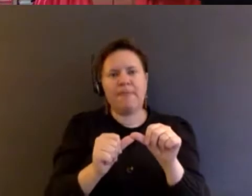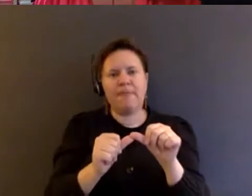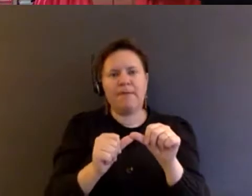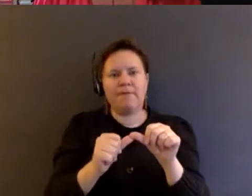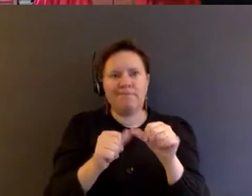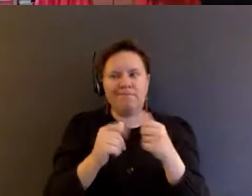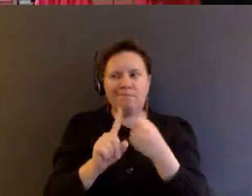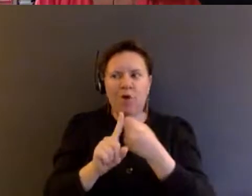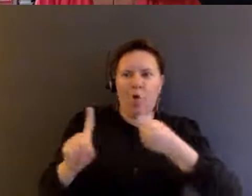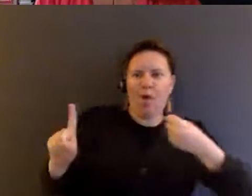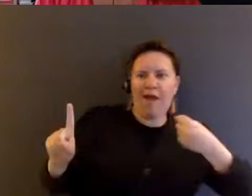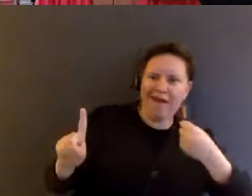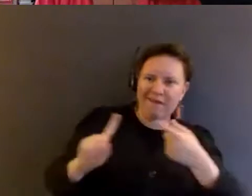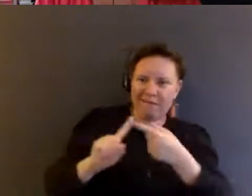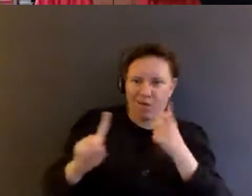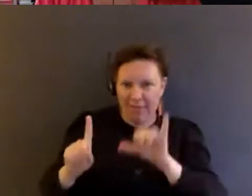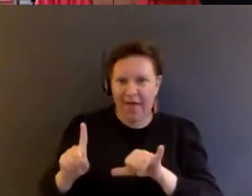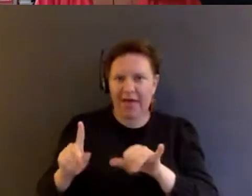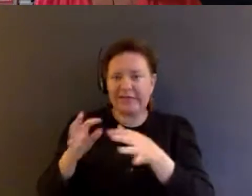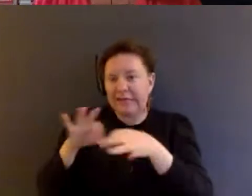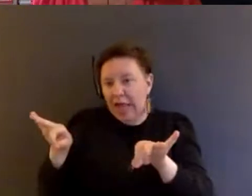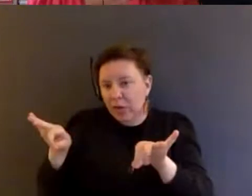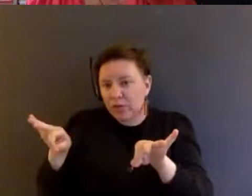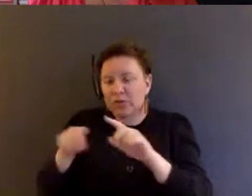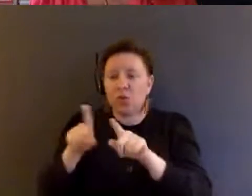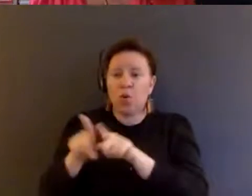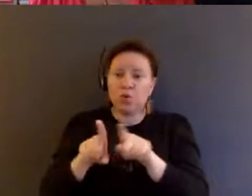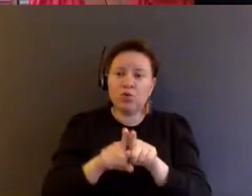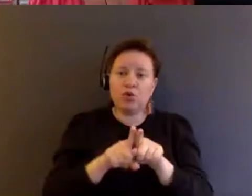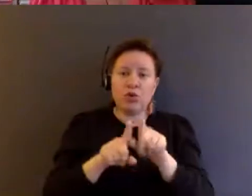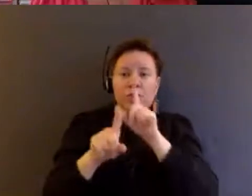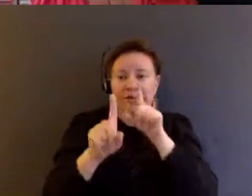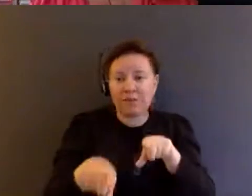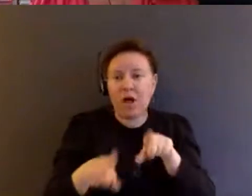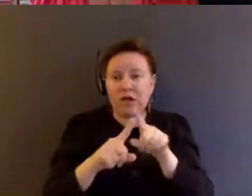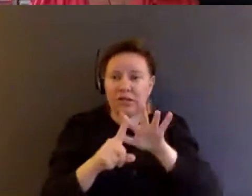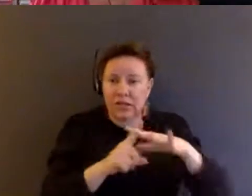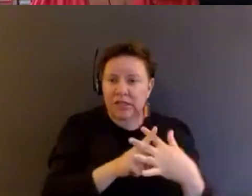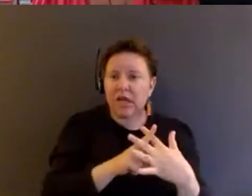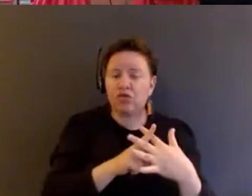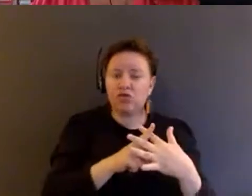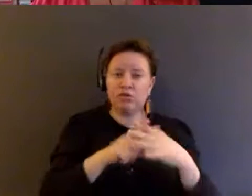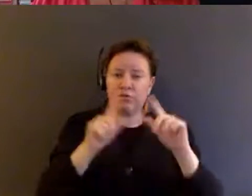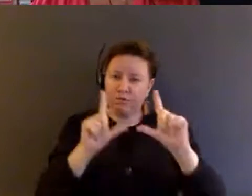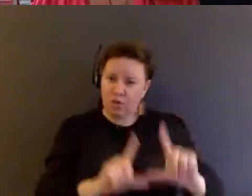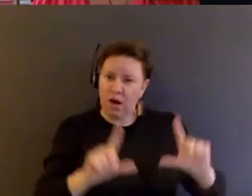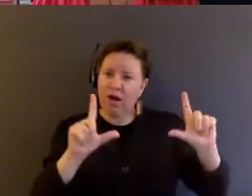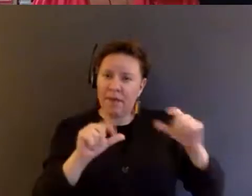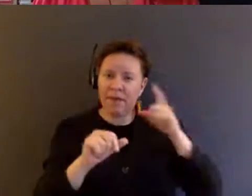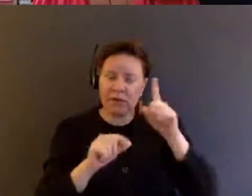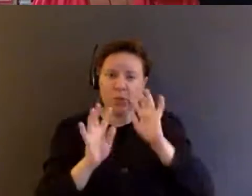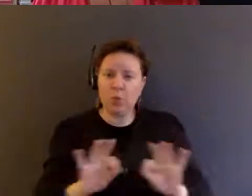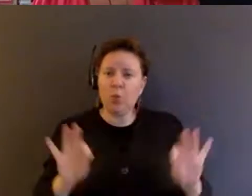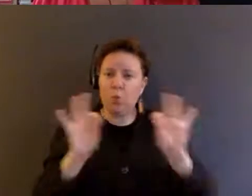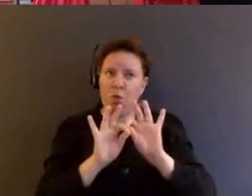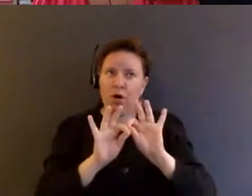that as a language, but as a response, as a sort of conceptual frame. So I think that's just a really important intervention to keep